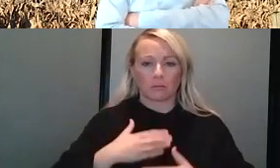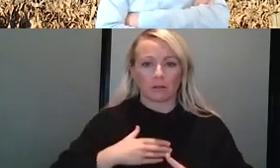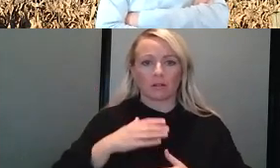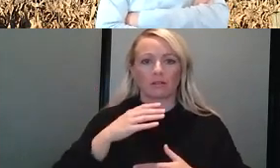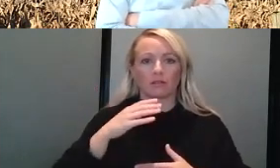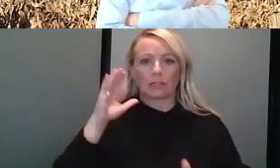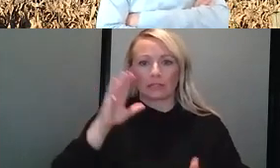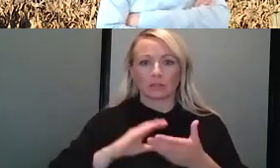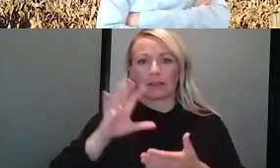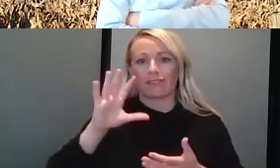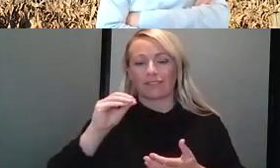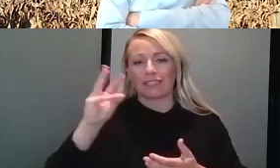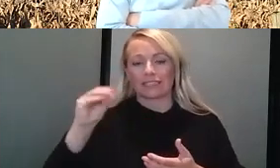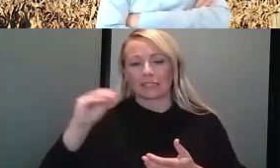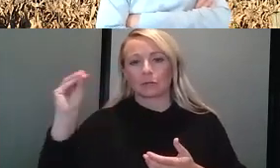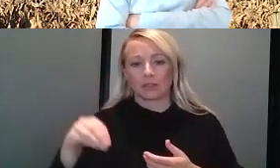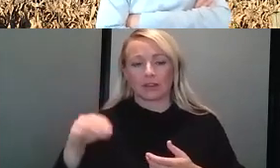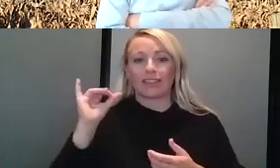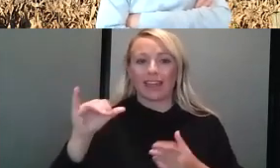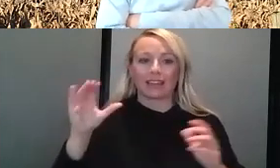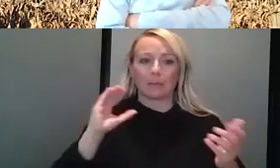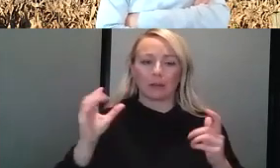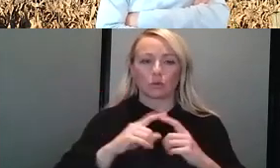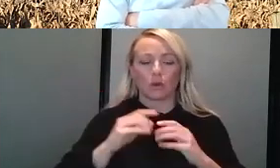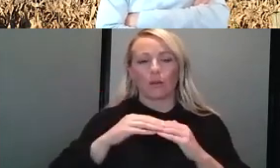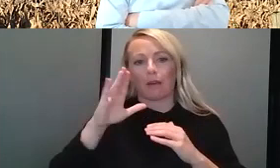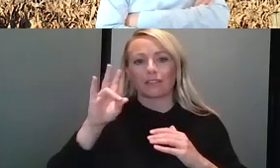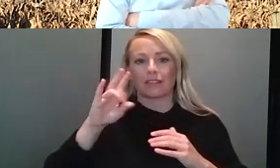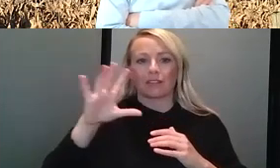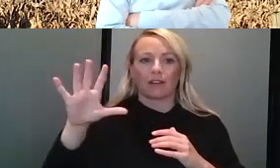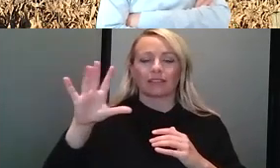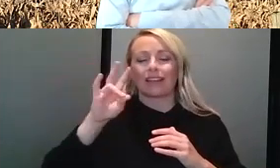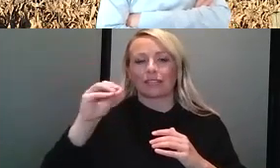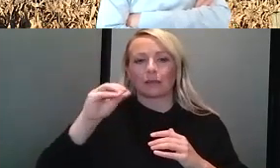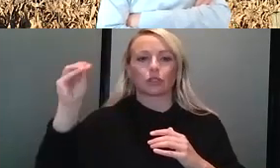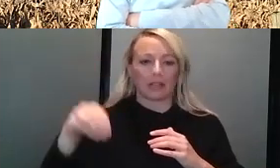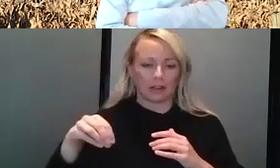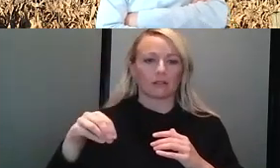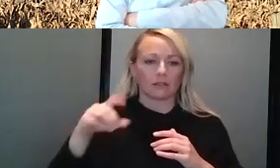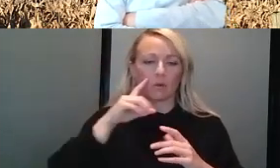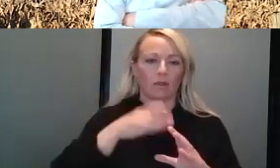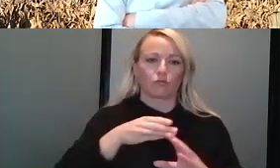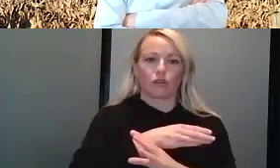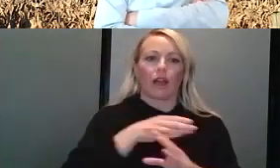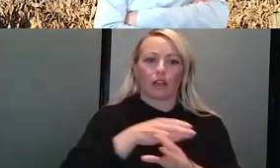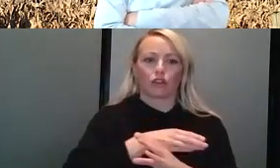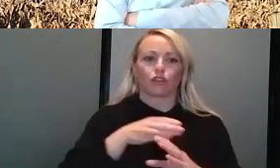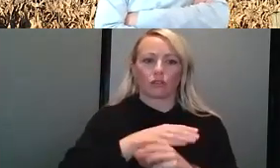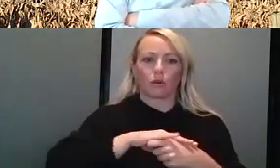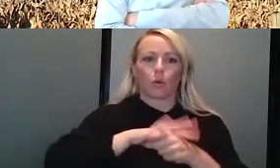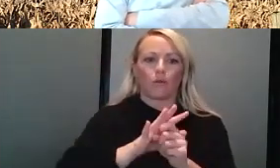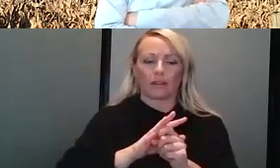50 to 60%. That compares to above 70% for the prior variants. So